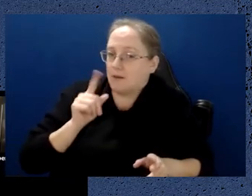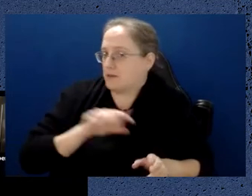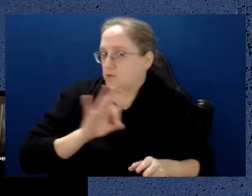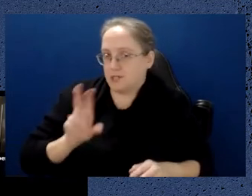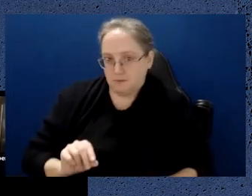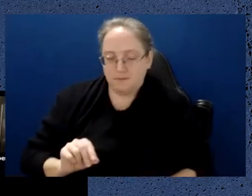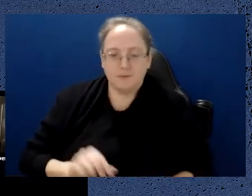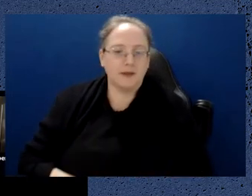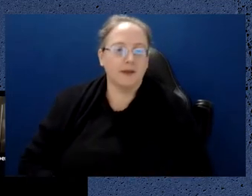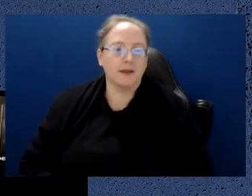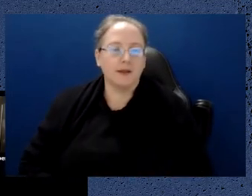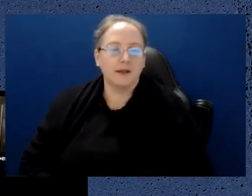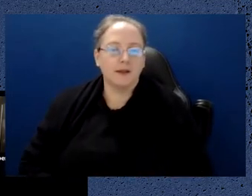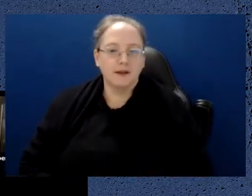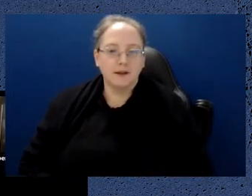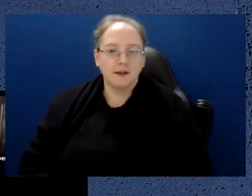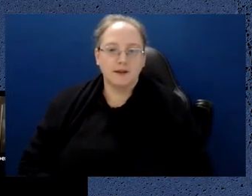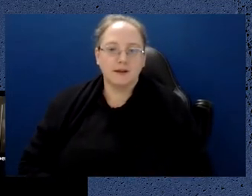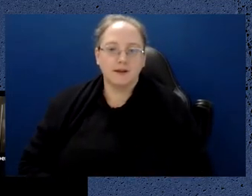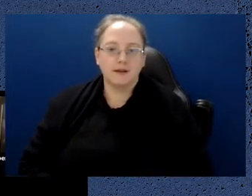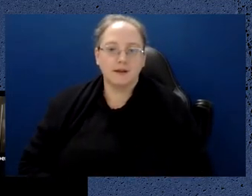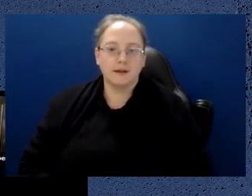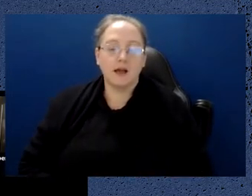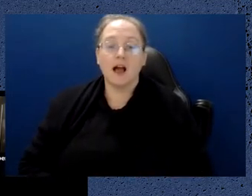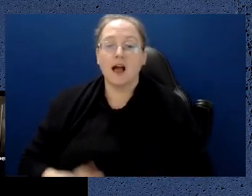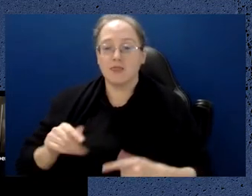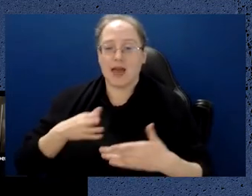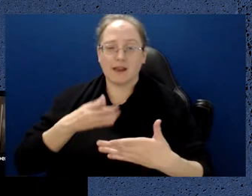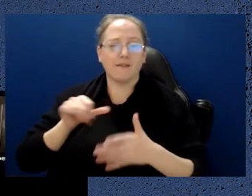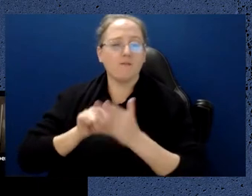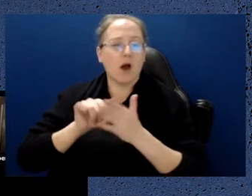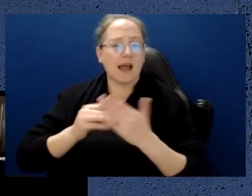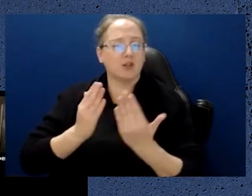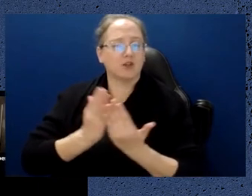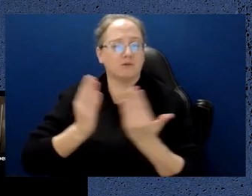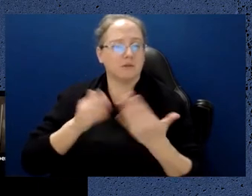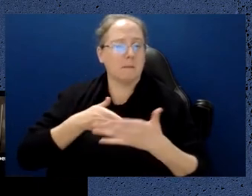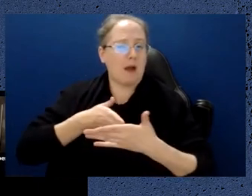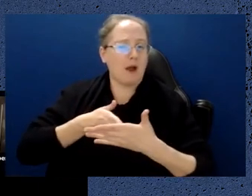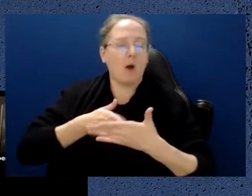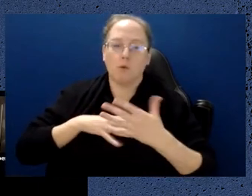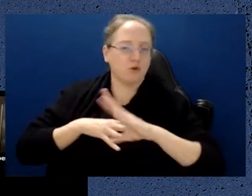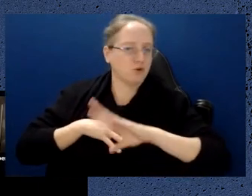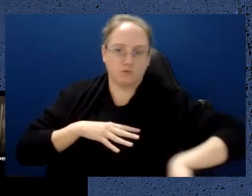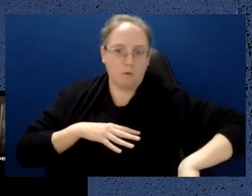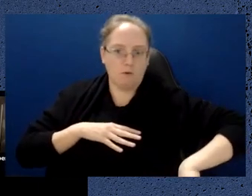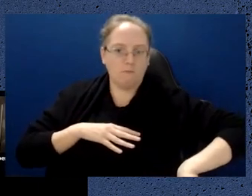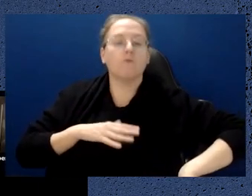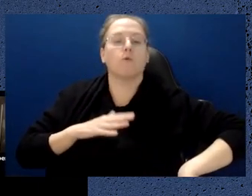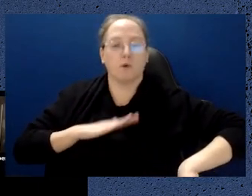But the idea is to lower that barrier as much as possible to encourage that interaction.